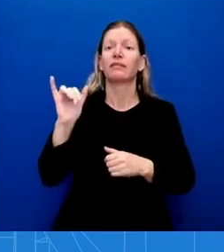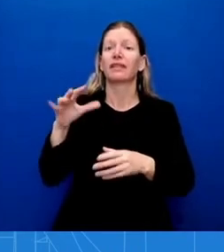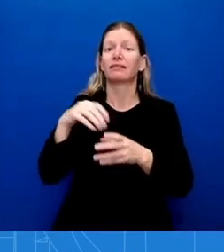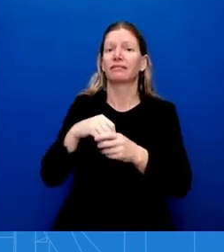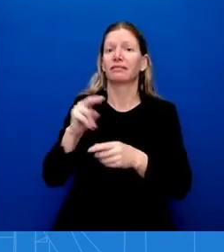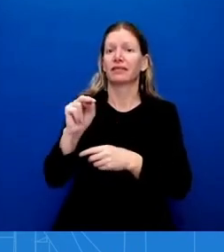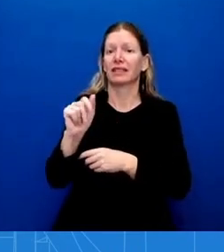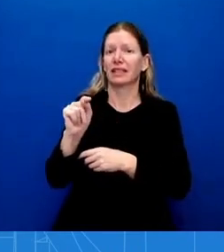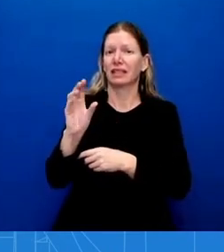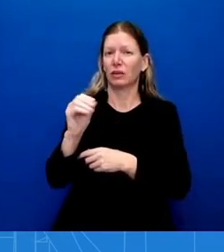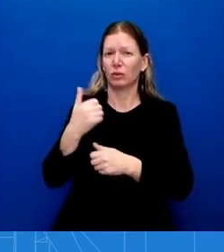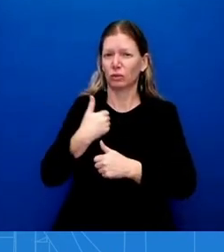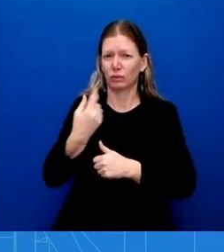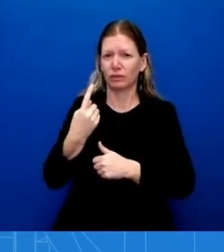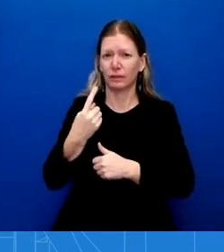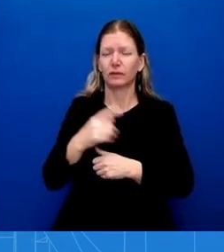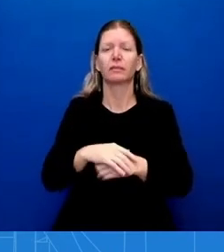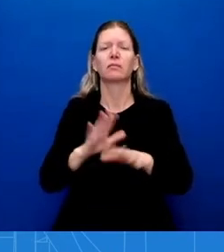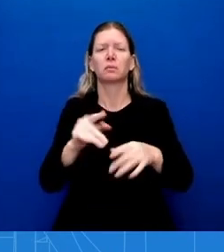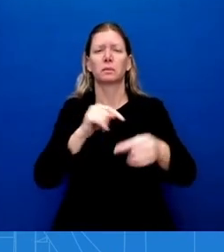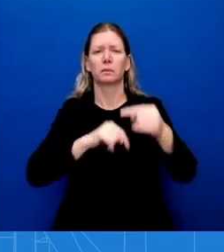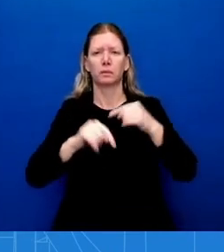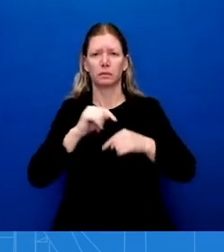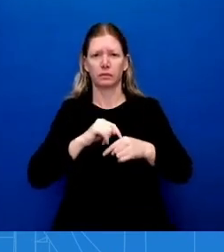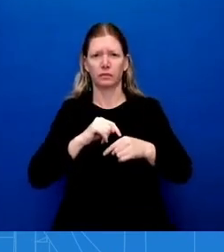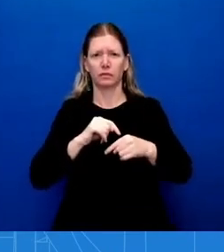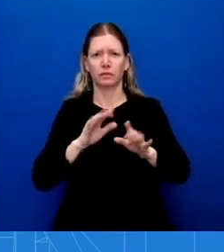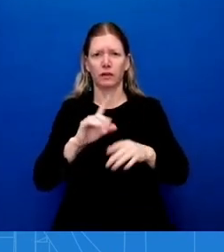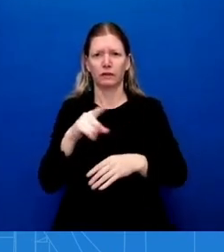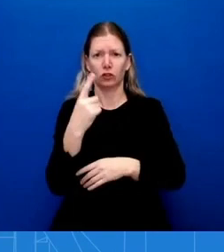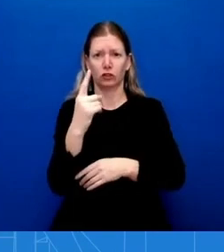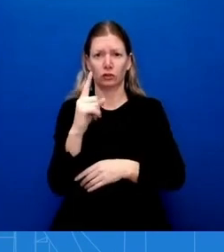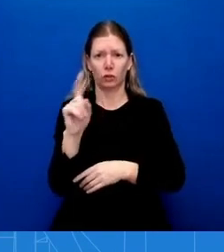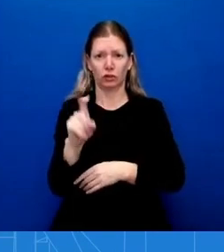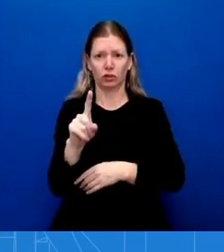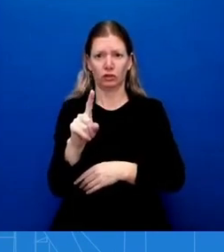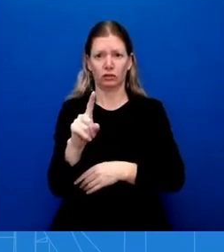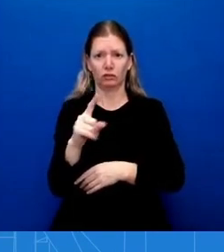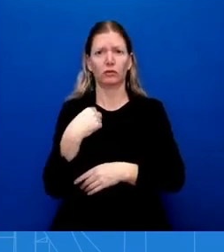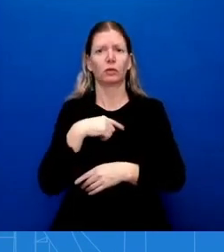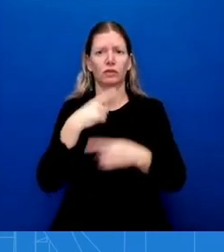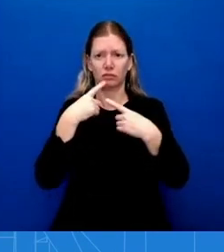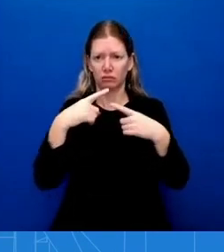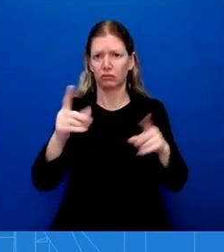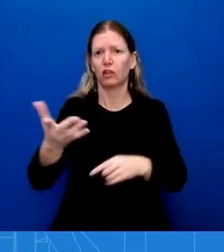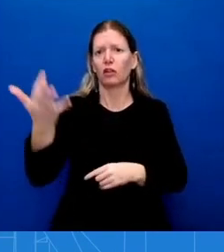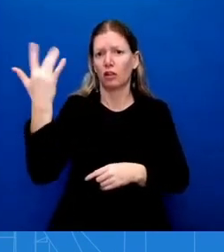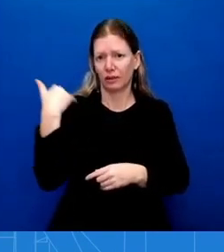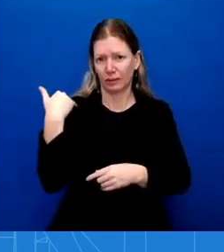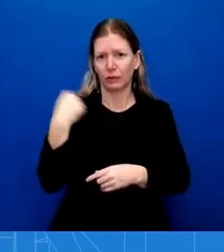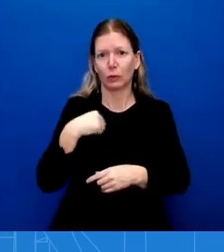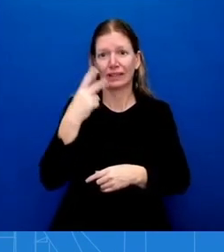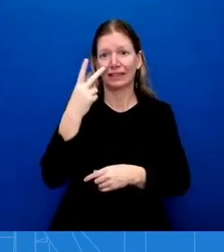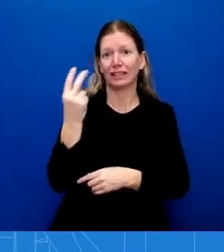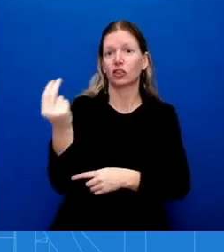Since we stated publicly that we had seen Serbian forces on the border, we have also